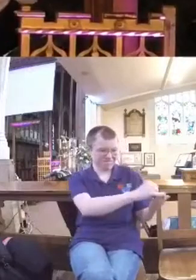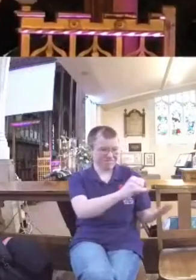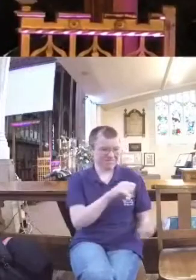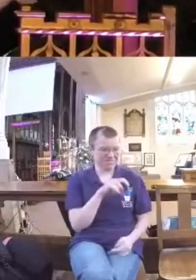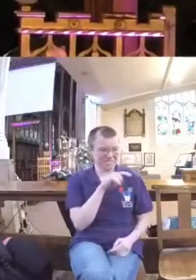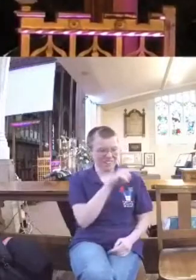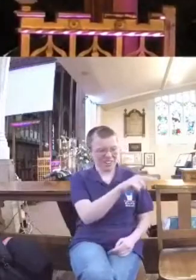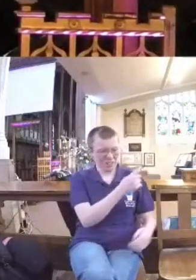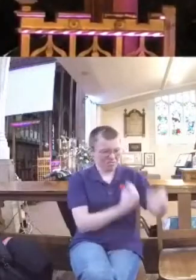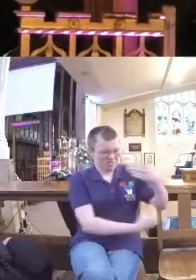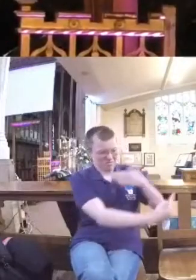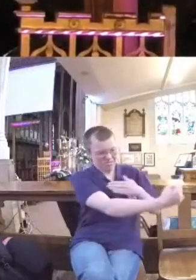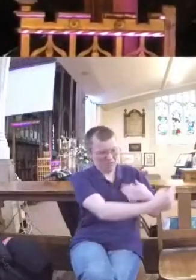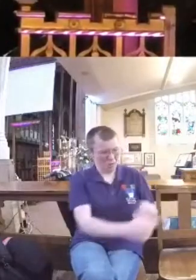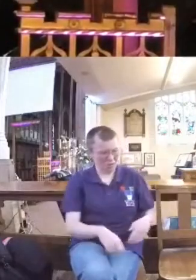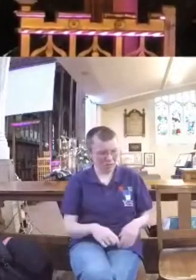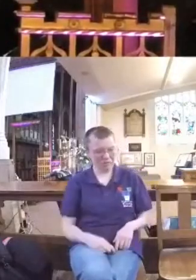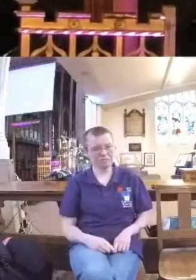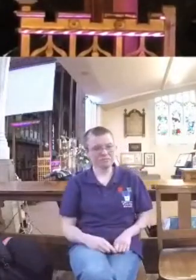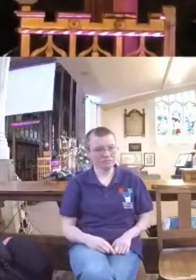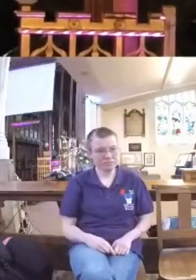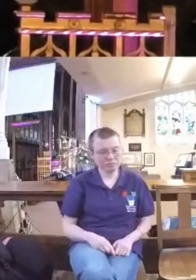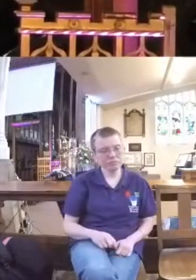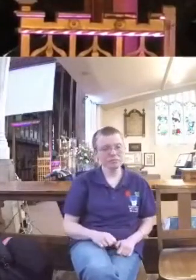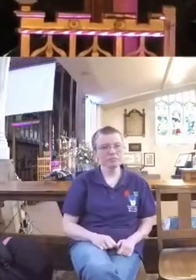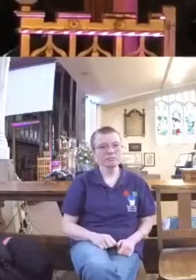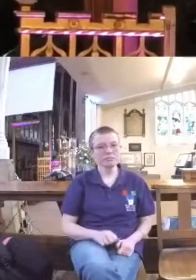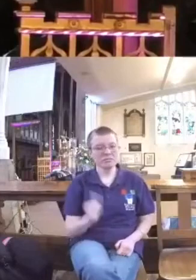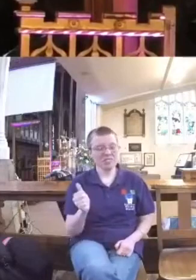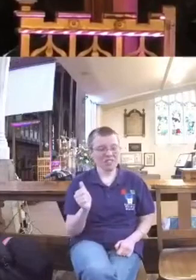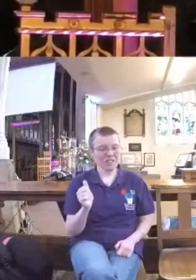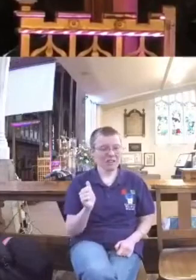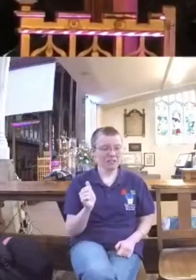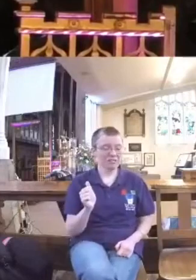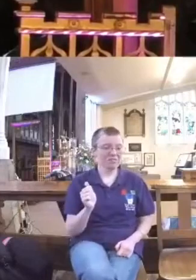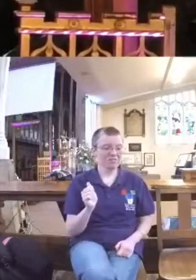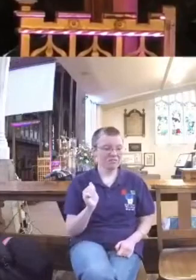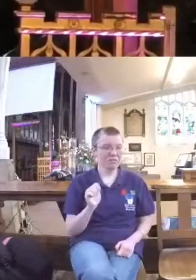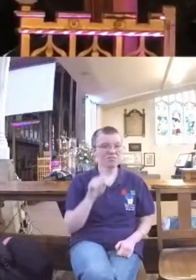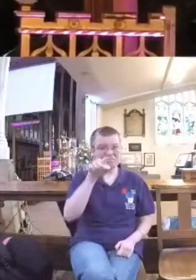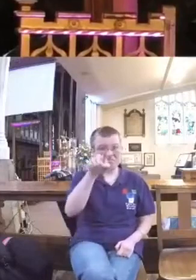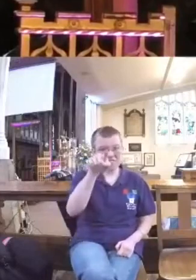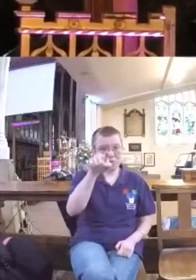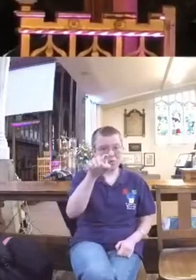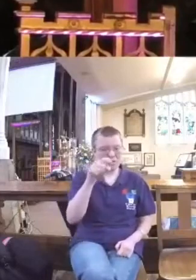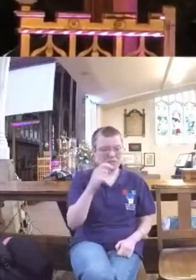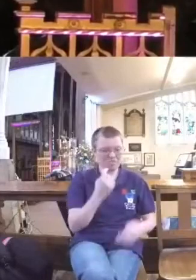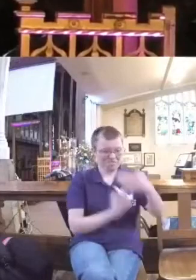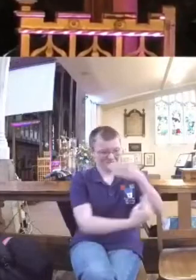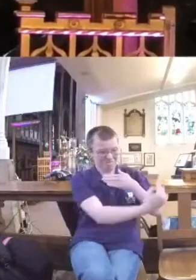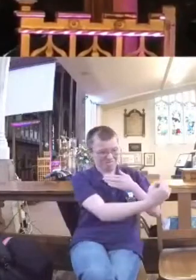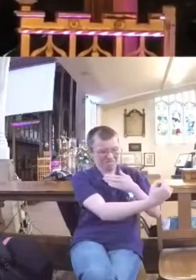ostracized. And then from that moment on and for the rest of your days, you were an exile.